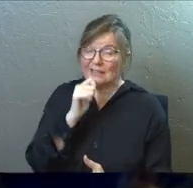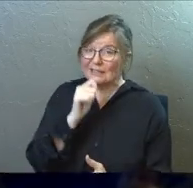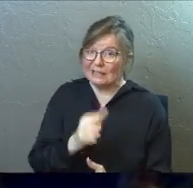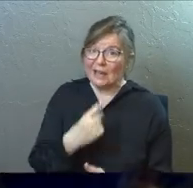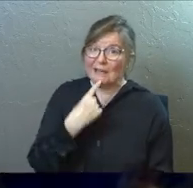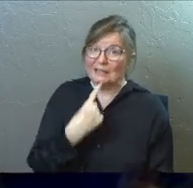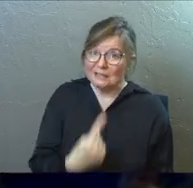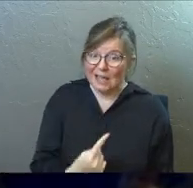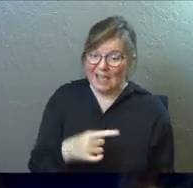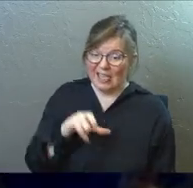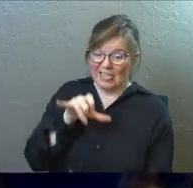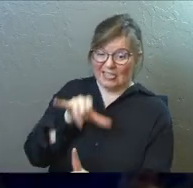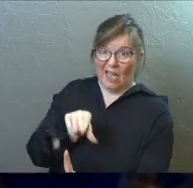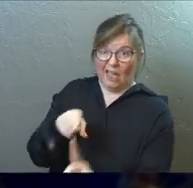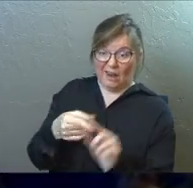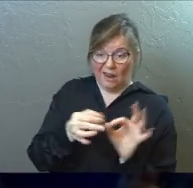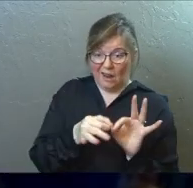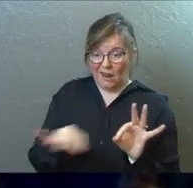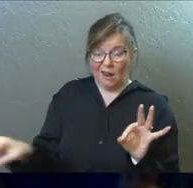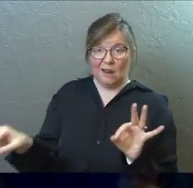not say that.